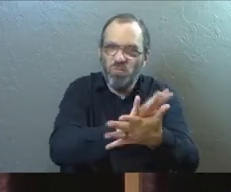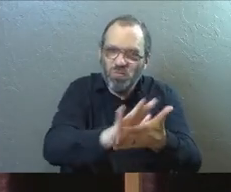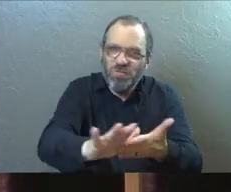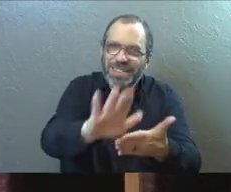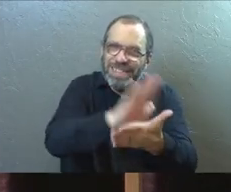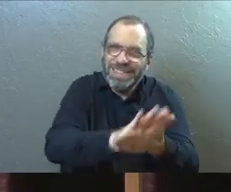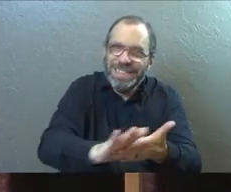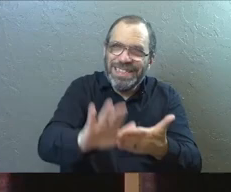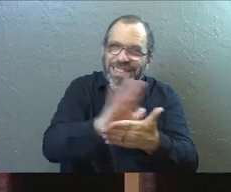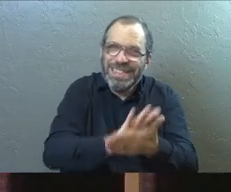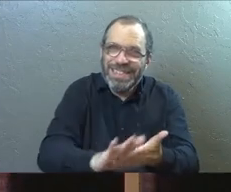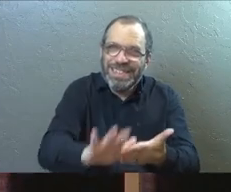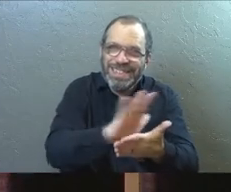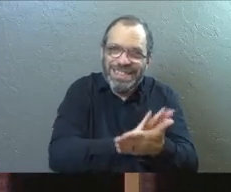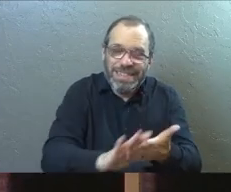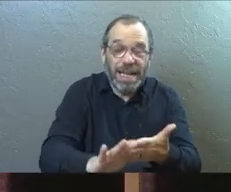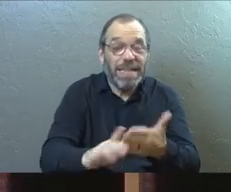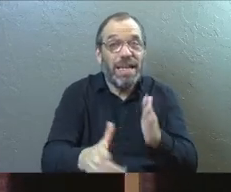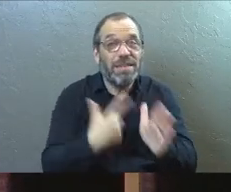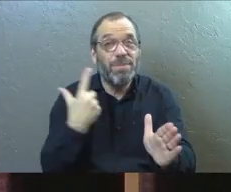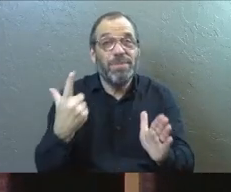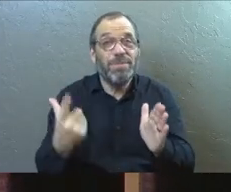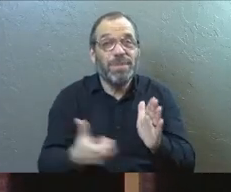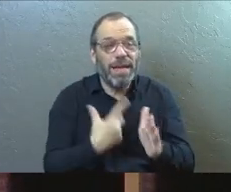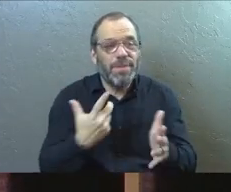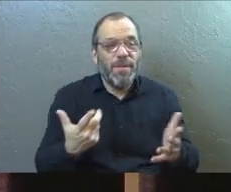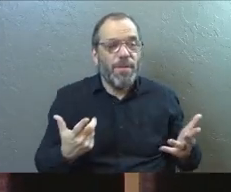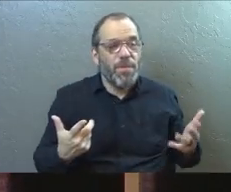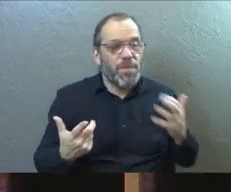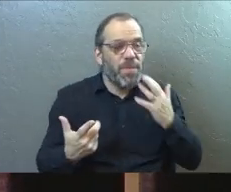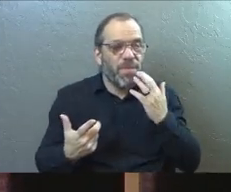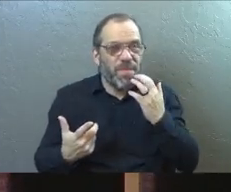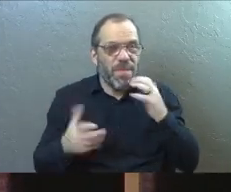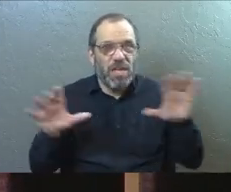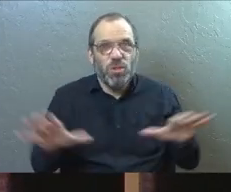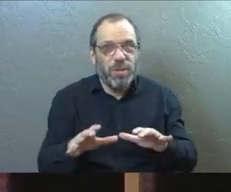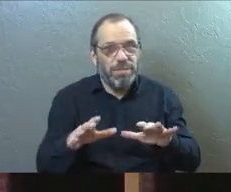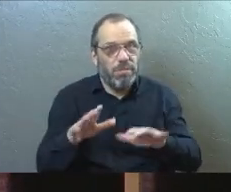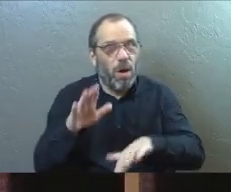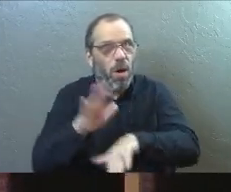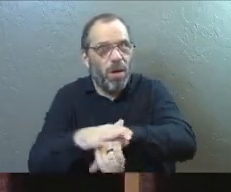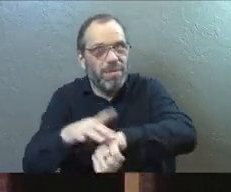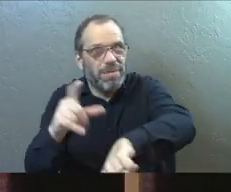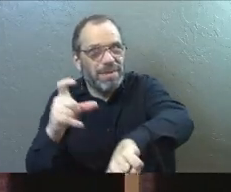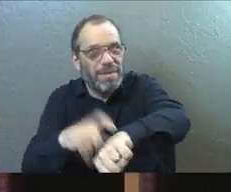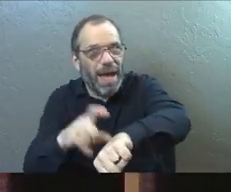those out. And there's time. And you've got to do it in time.